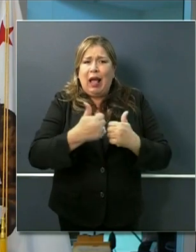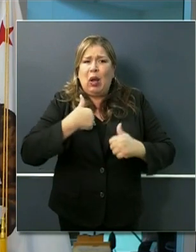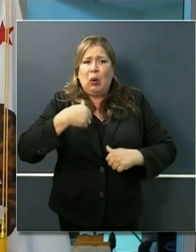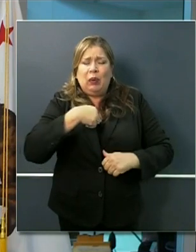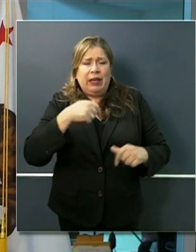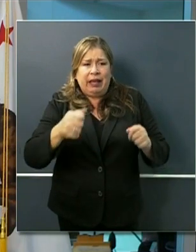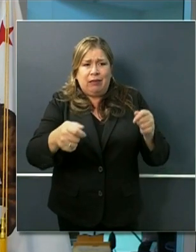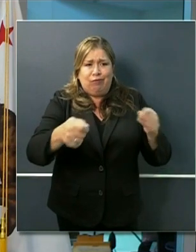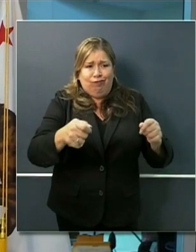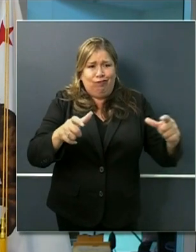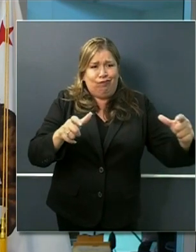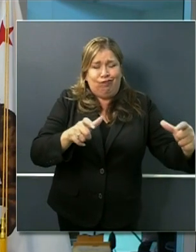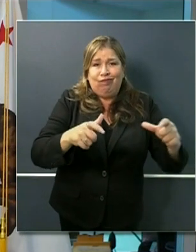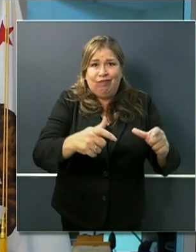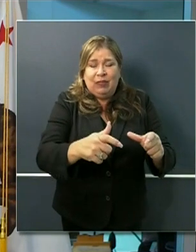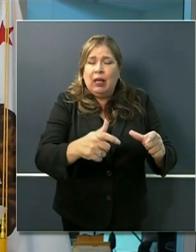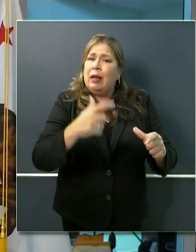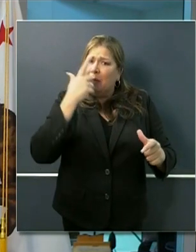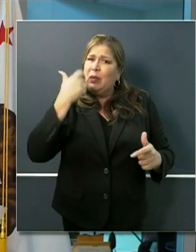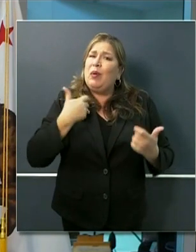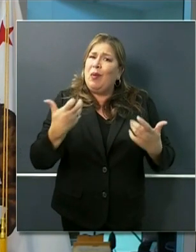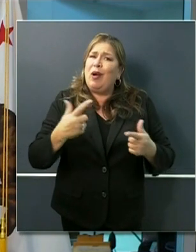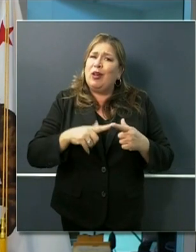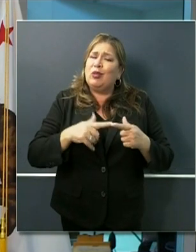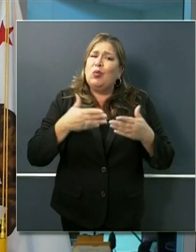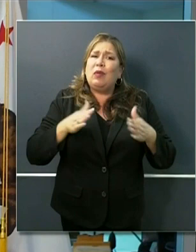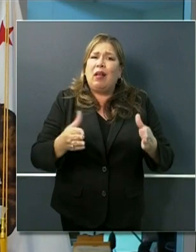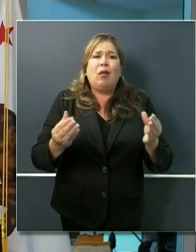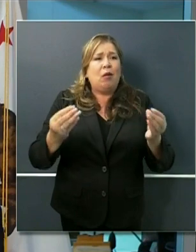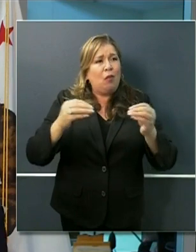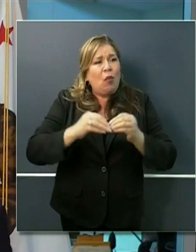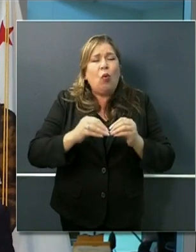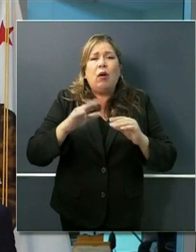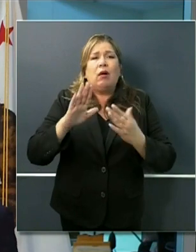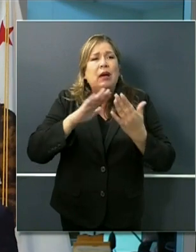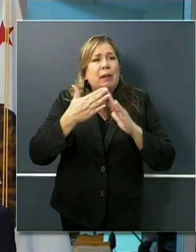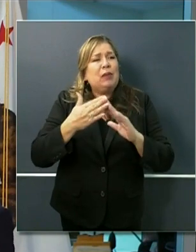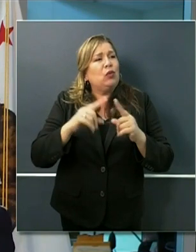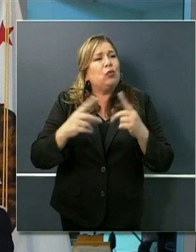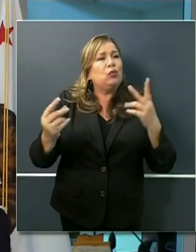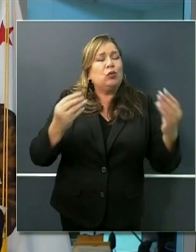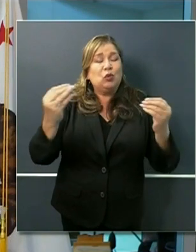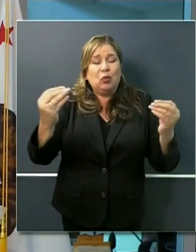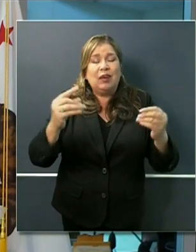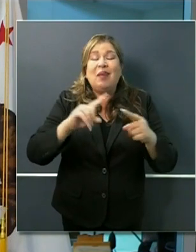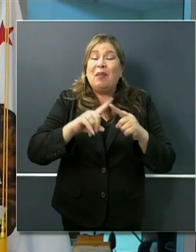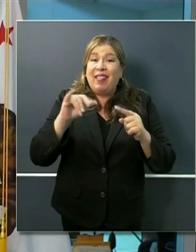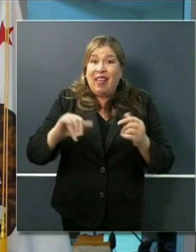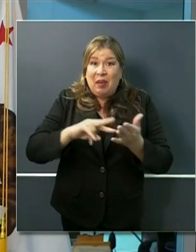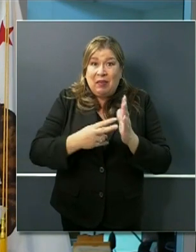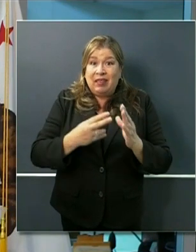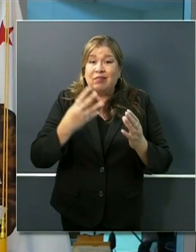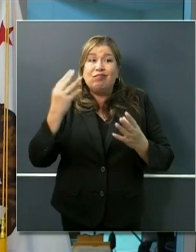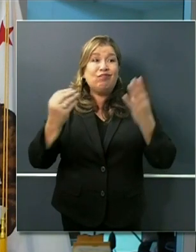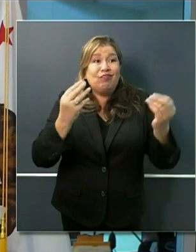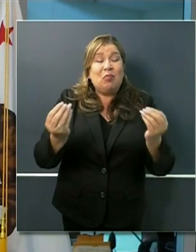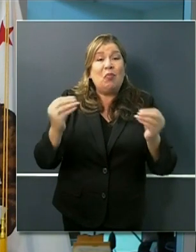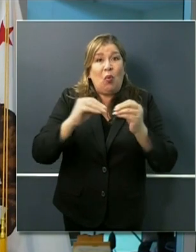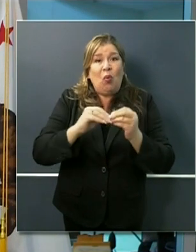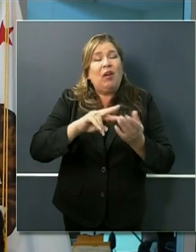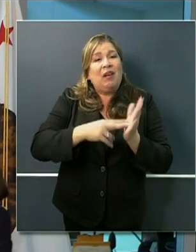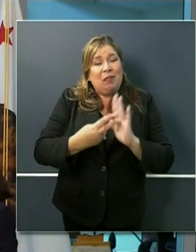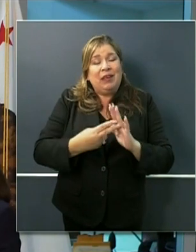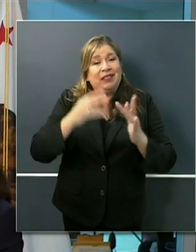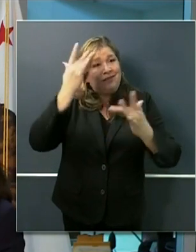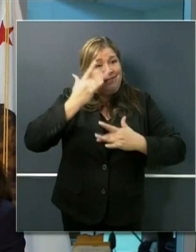for movement in the community more opportunities for infection and unfortunately also more opportunities for potential a movement of COVID